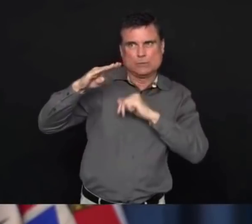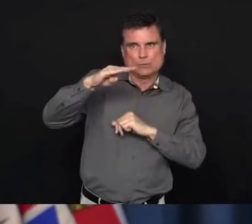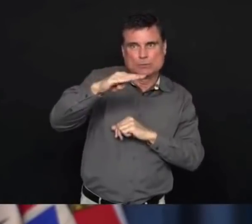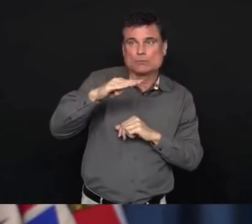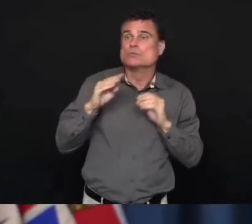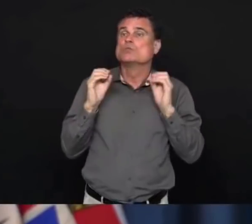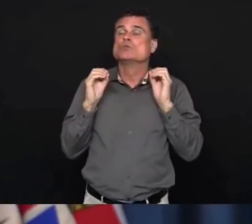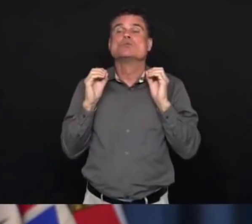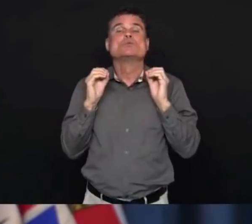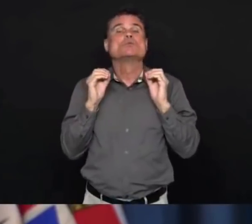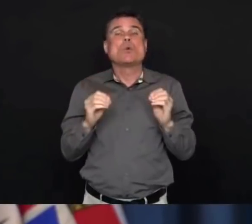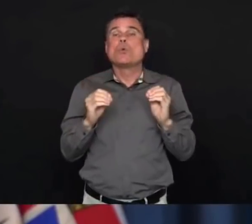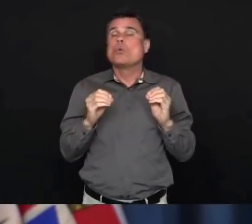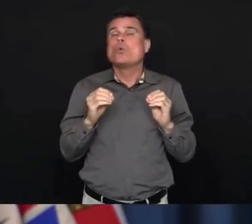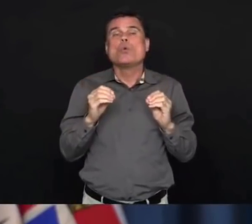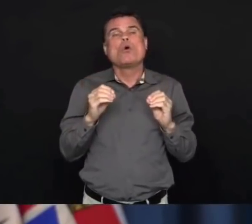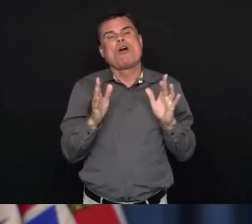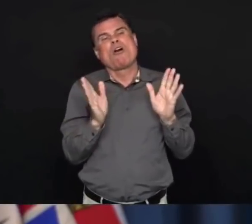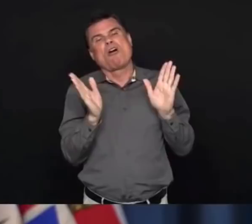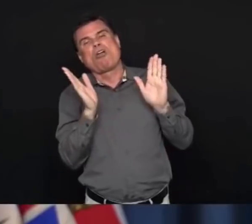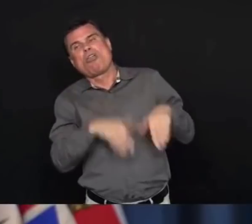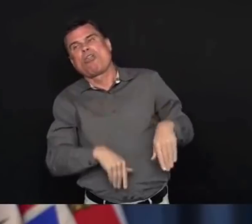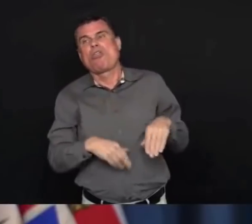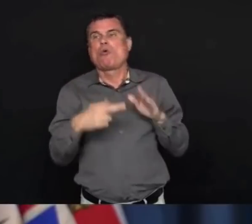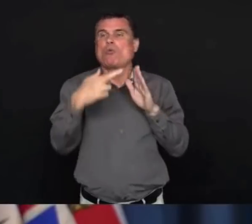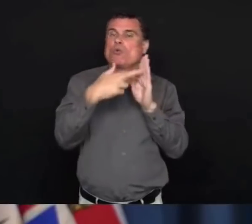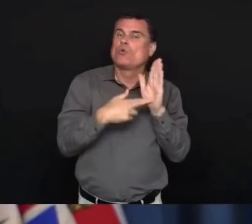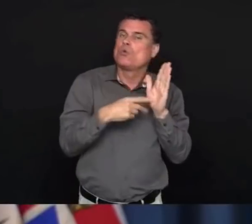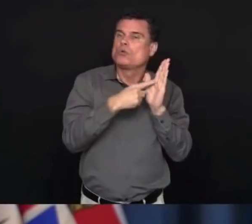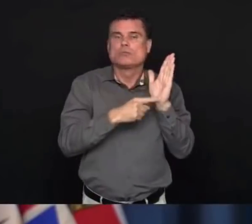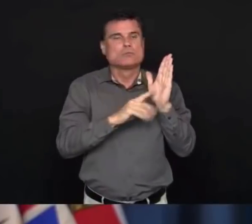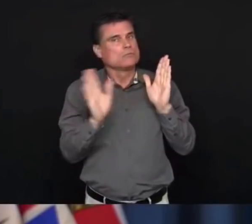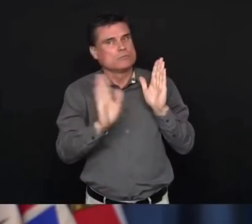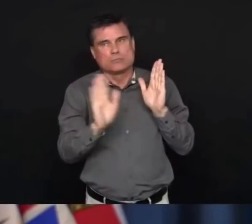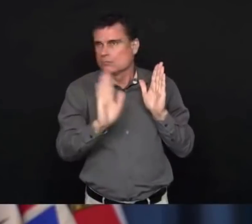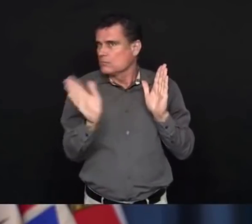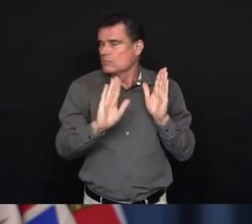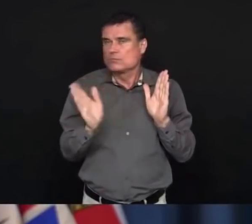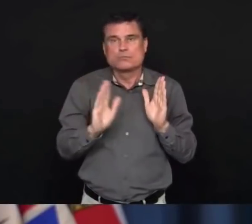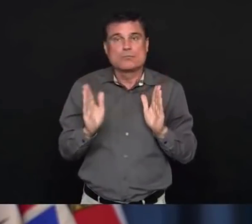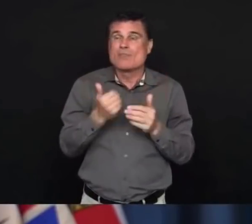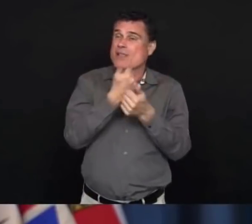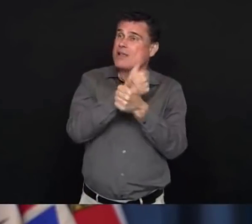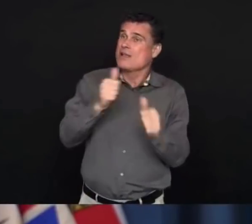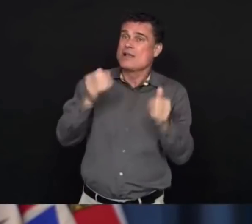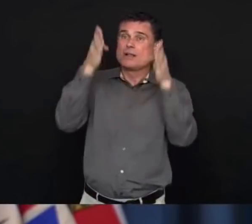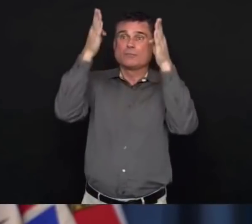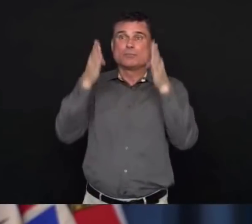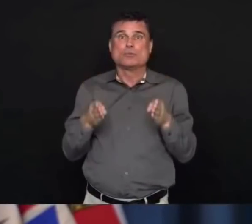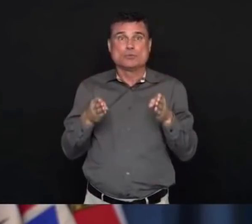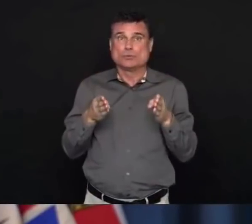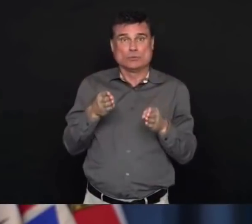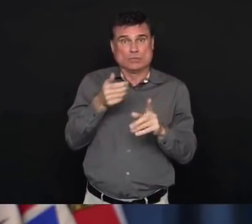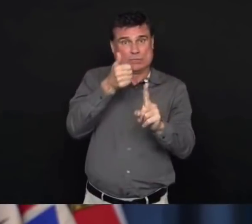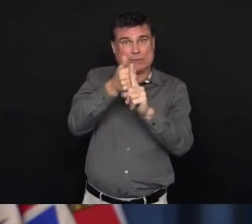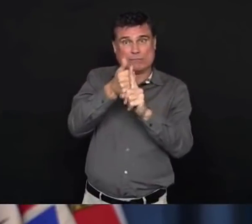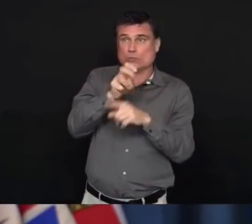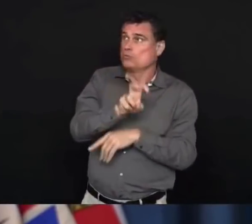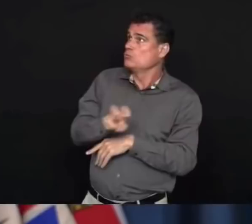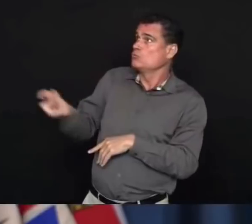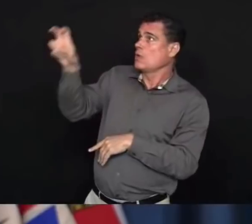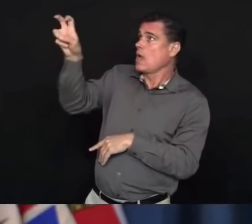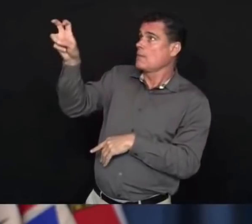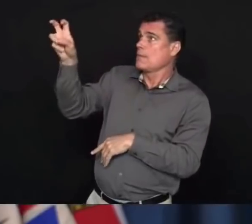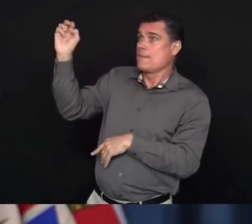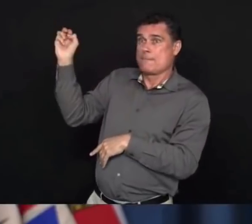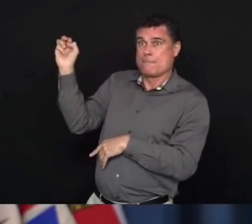travels are able to join our firewall to make sure that they have the means to do what they need to do to